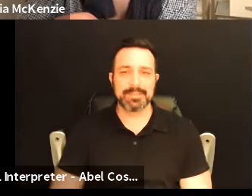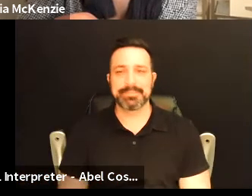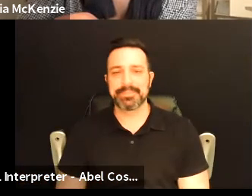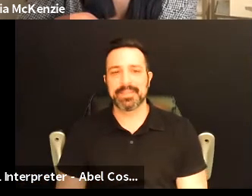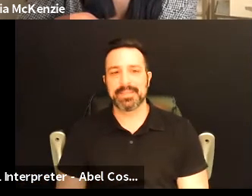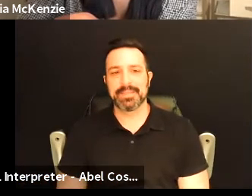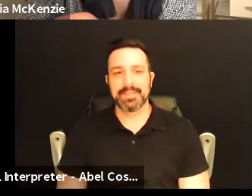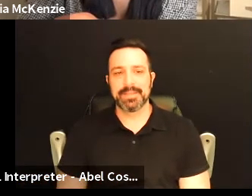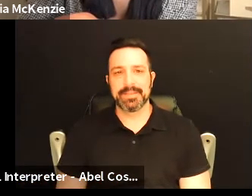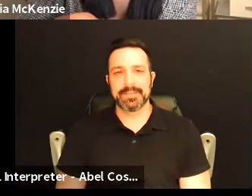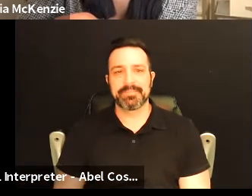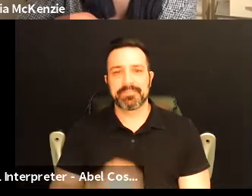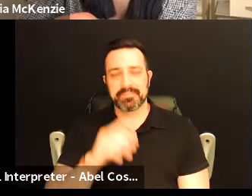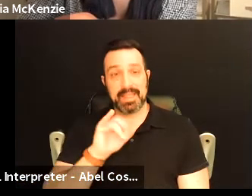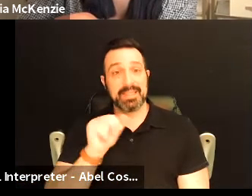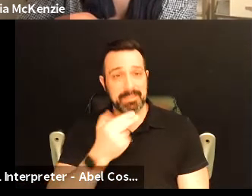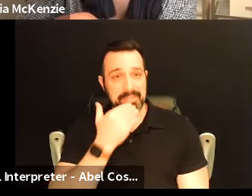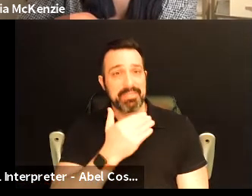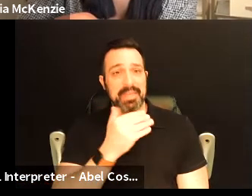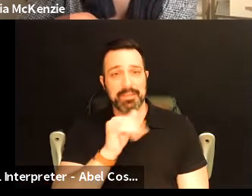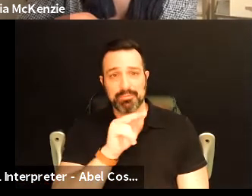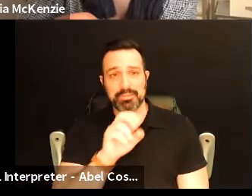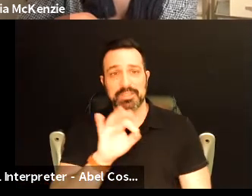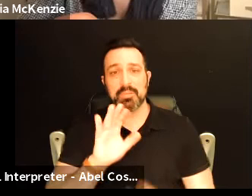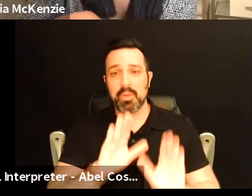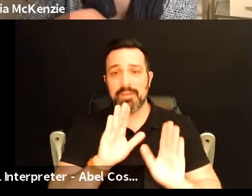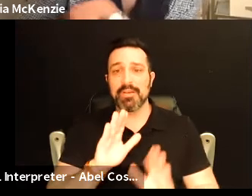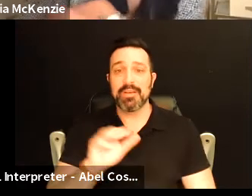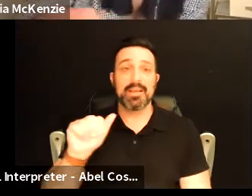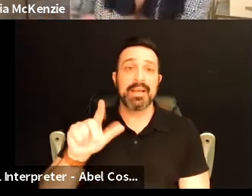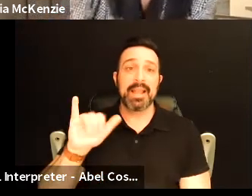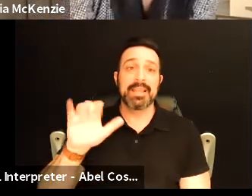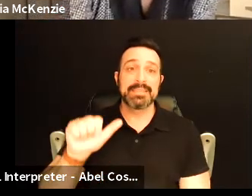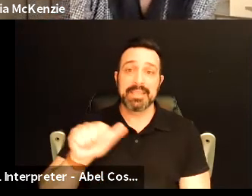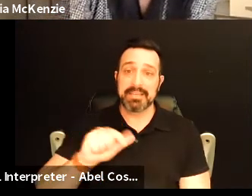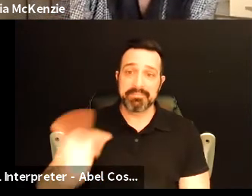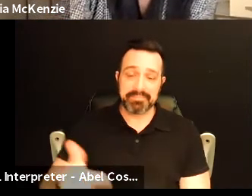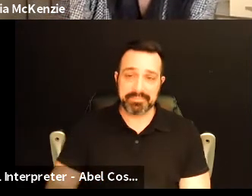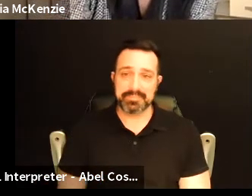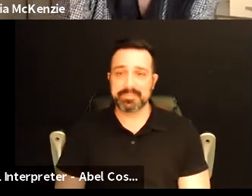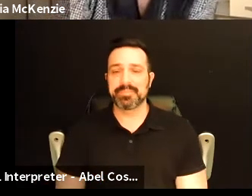Love it. Thank you so much Jeannie. That's wonderful. Alicia would you like to go next?